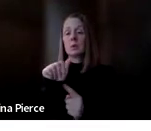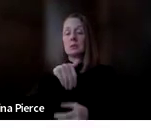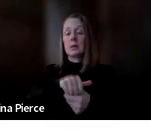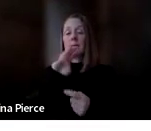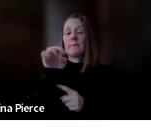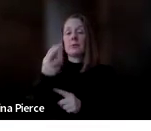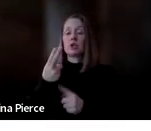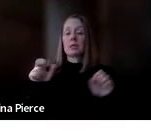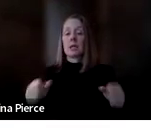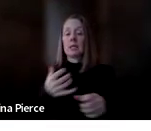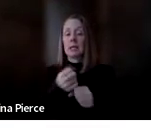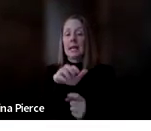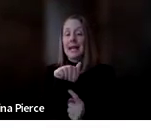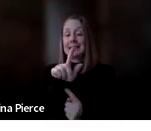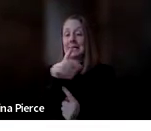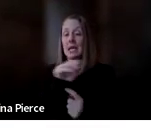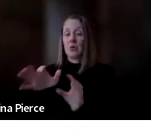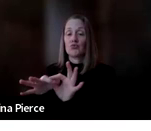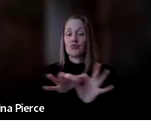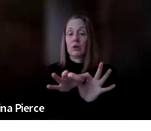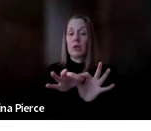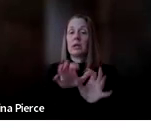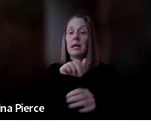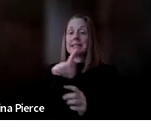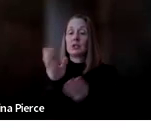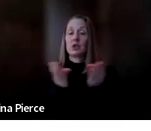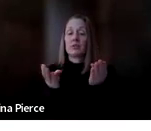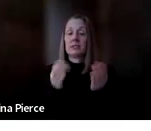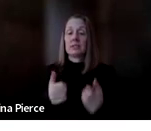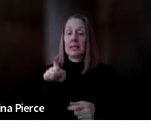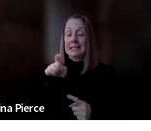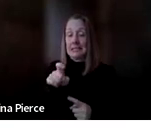the at and related services they need in order to live more independently